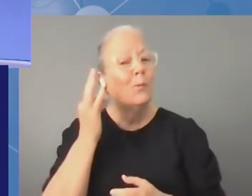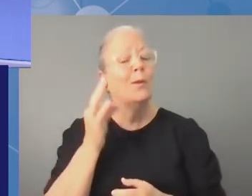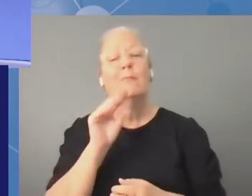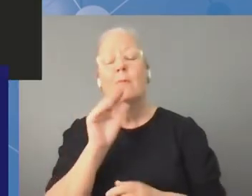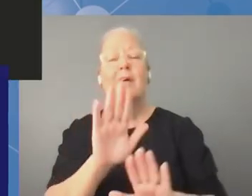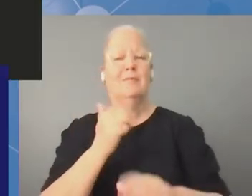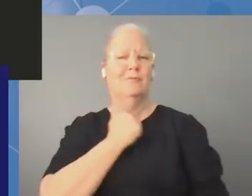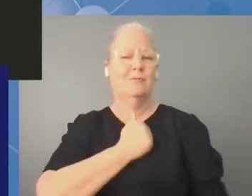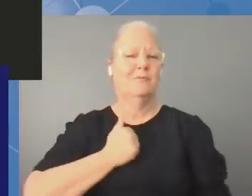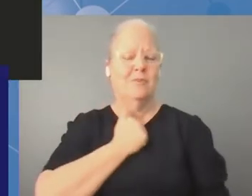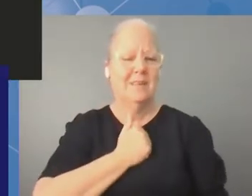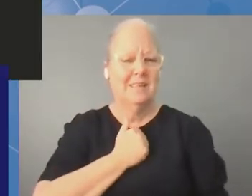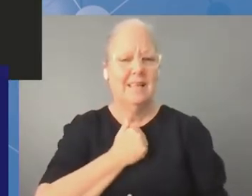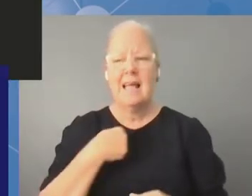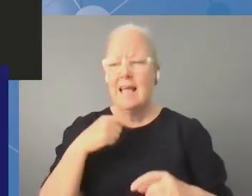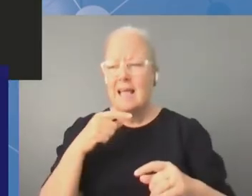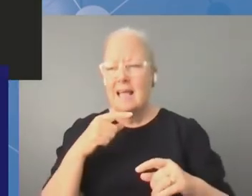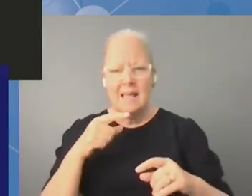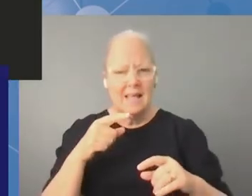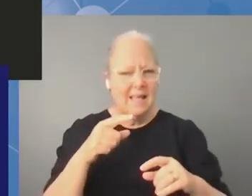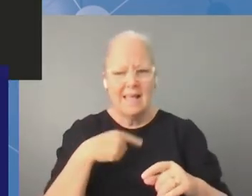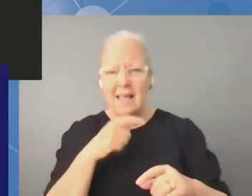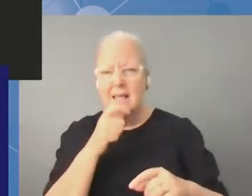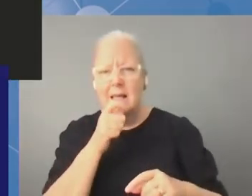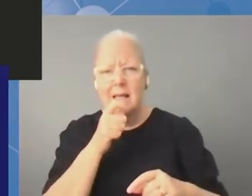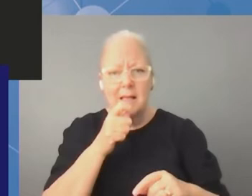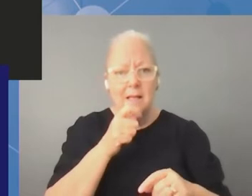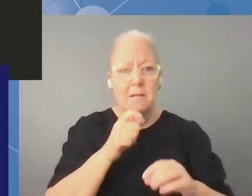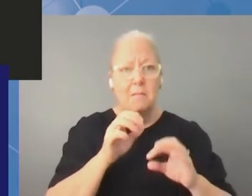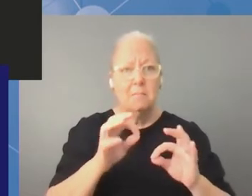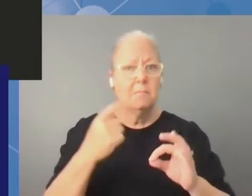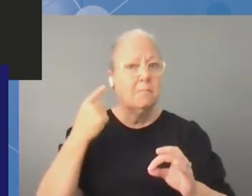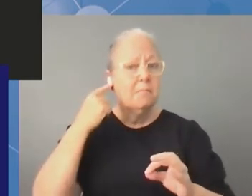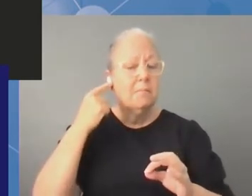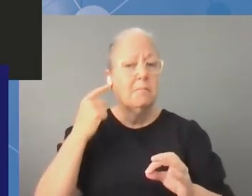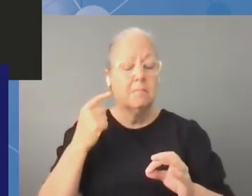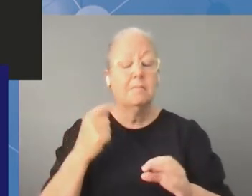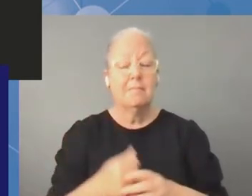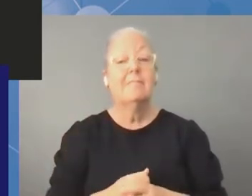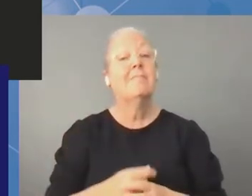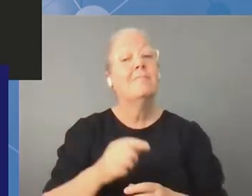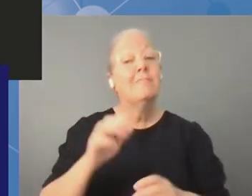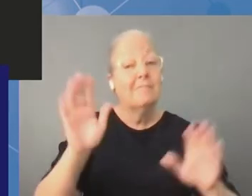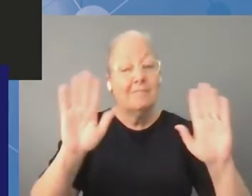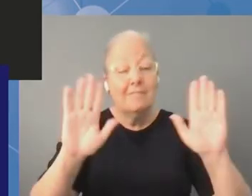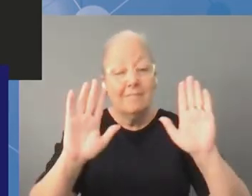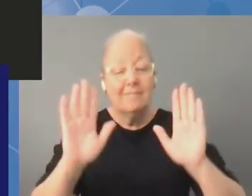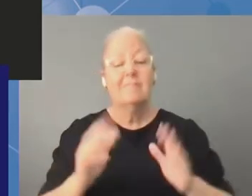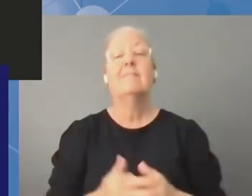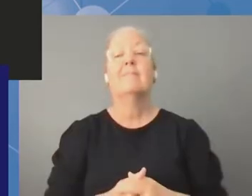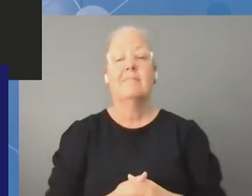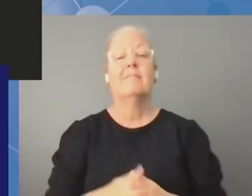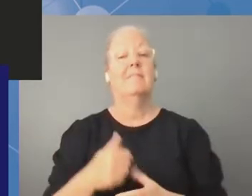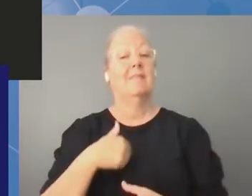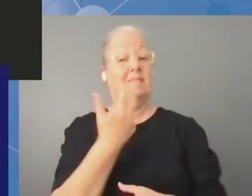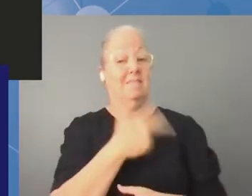i i just can't unmute myself so um thank hello everyone i'm sure from nima and